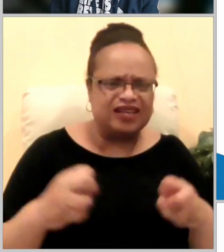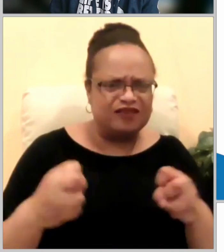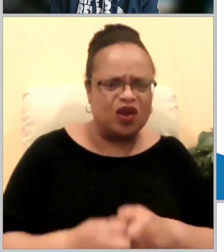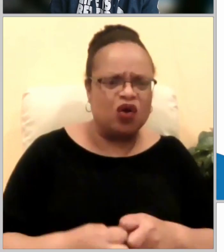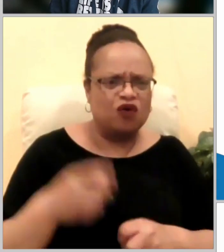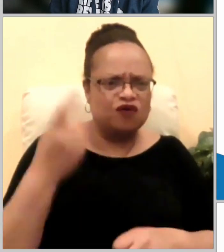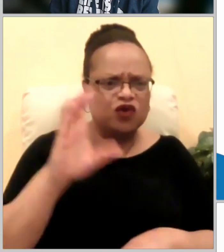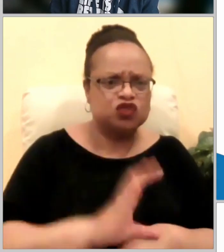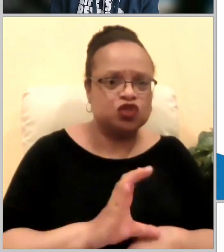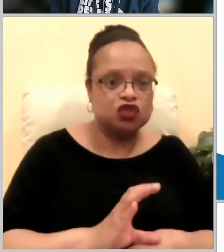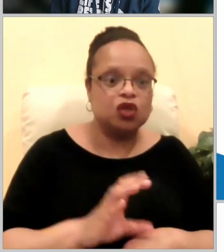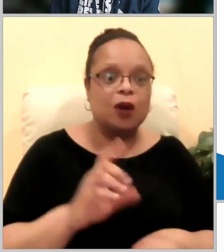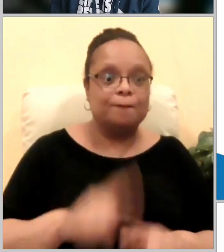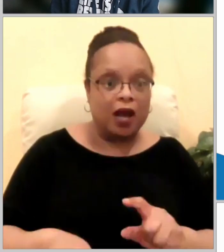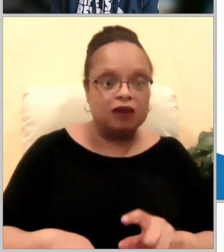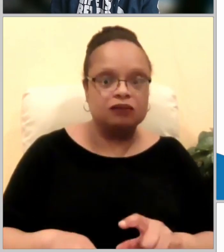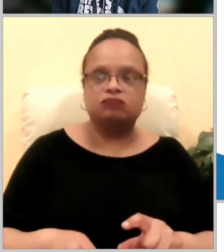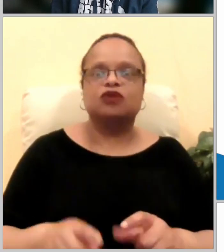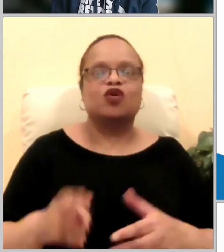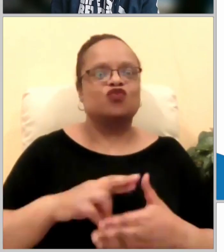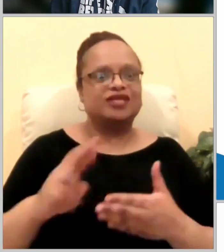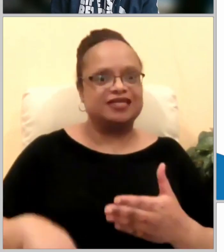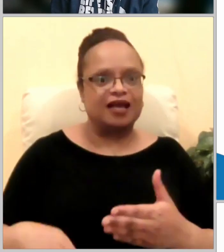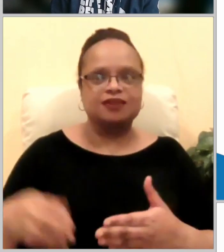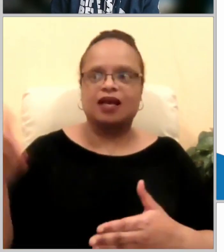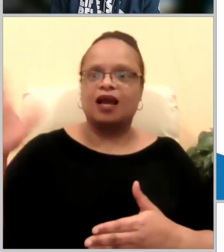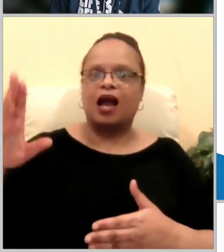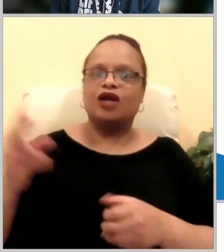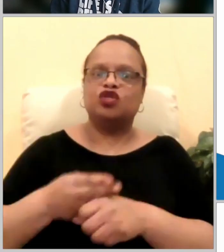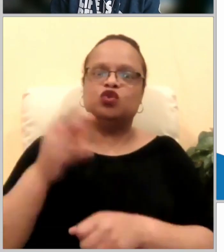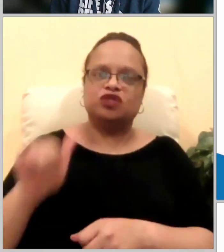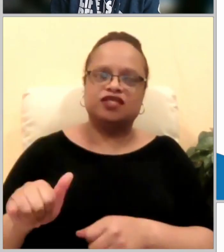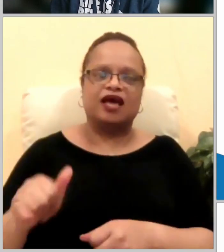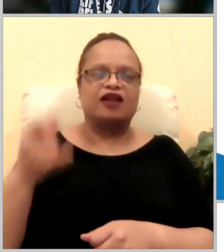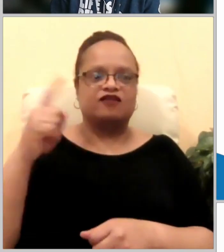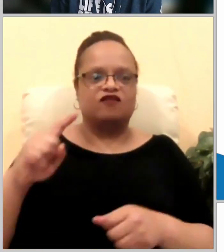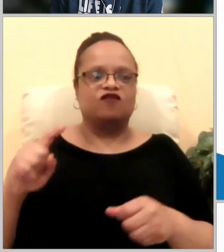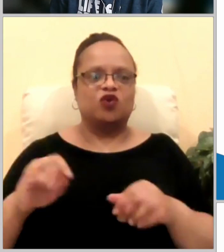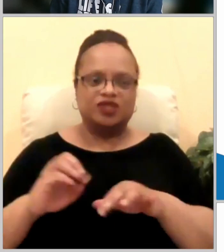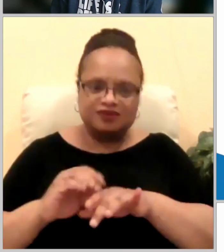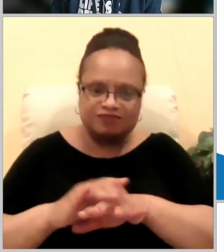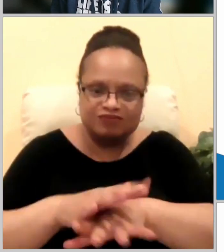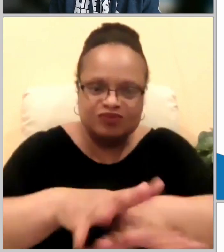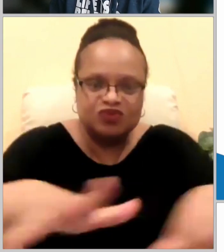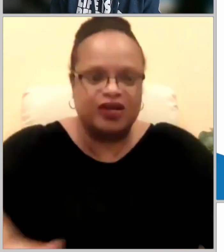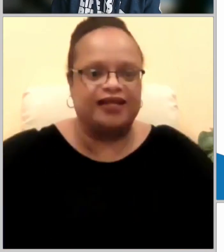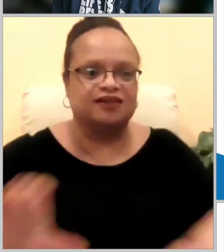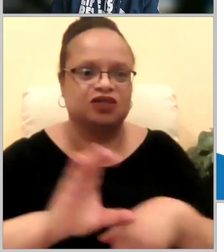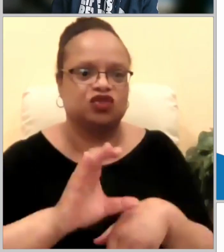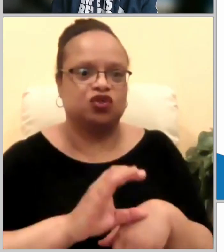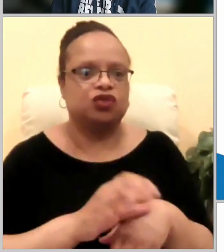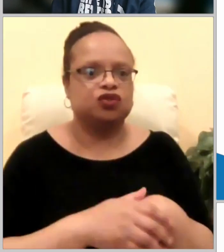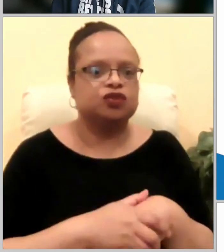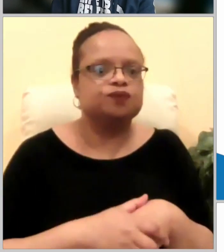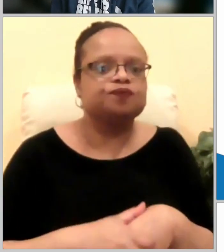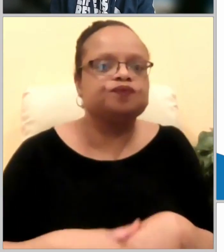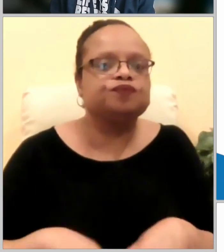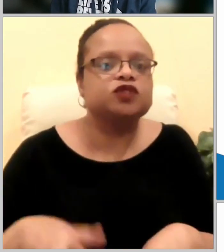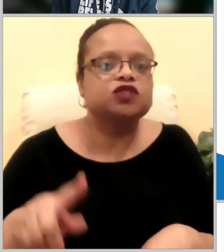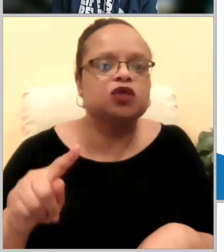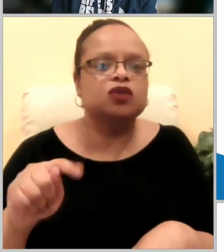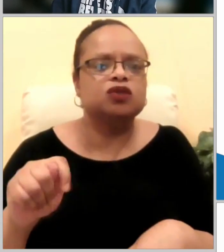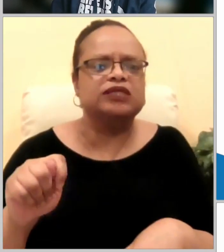for the church to spread and grow beyond the walls of jerusalem tertullian who was an ancient theologian